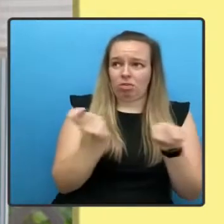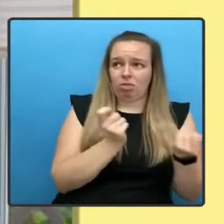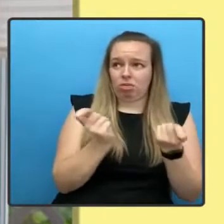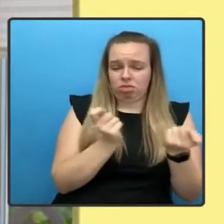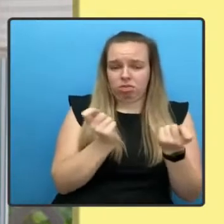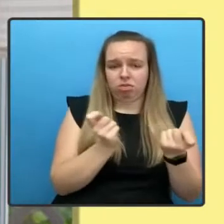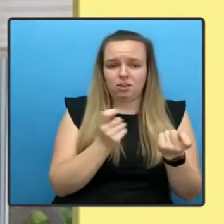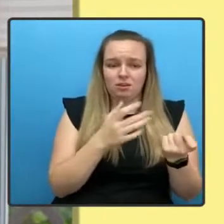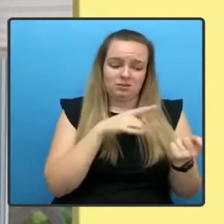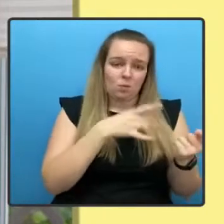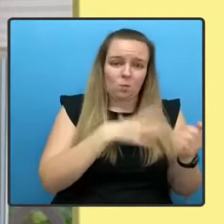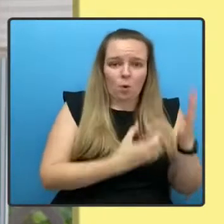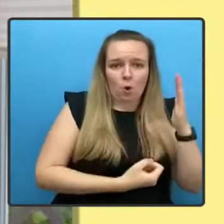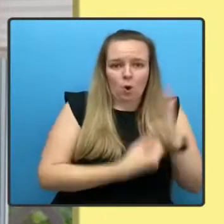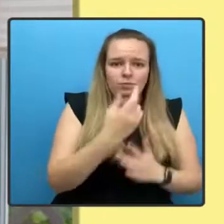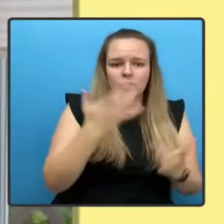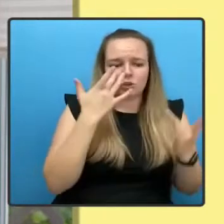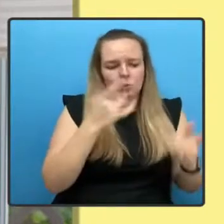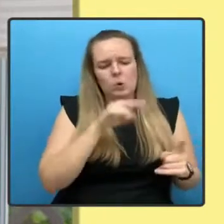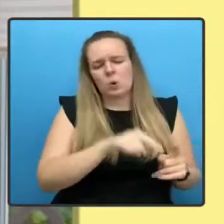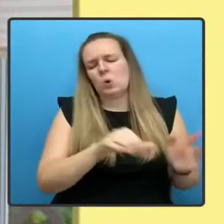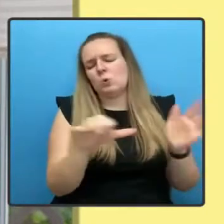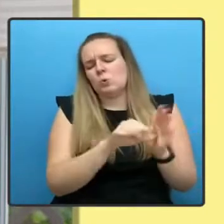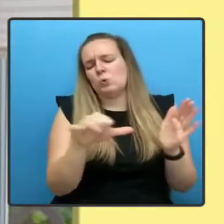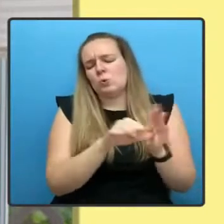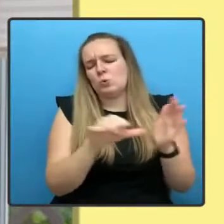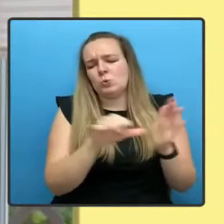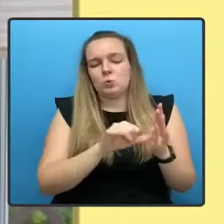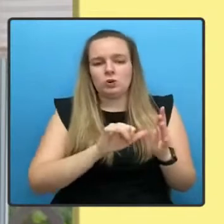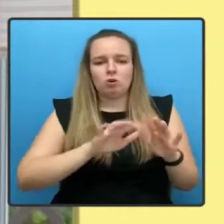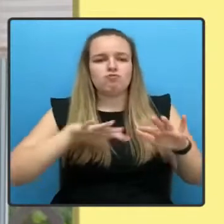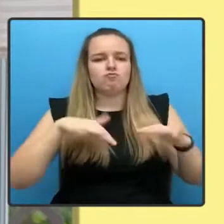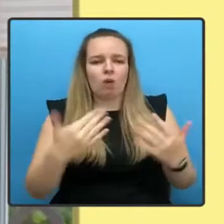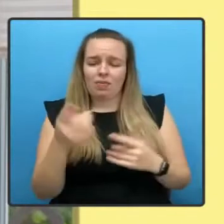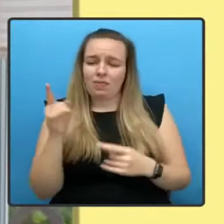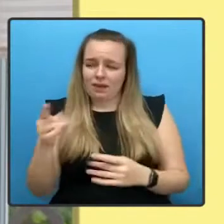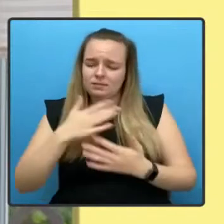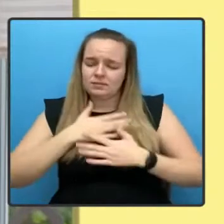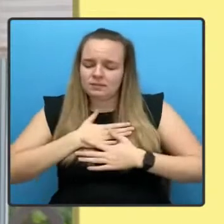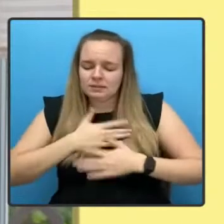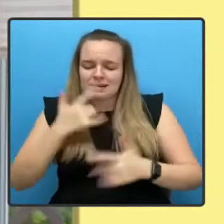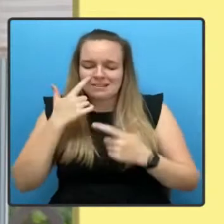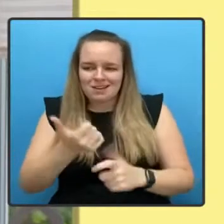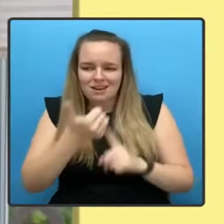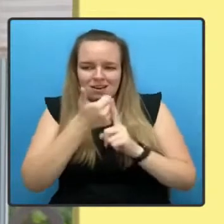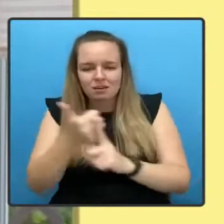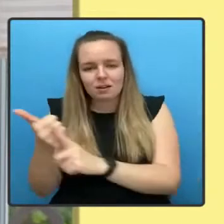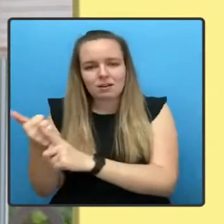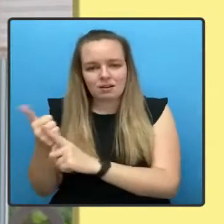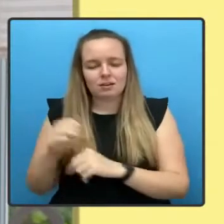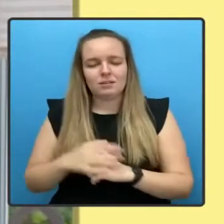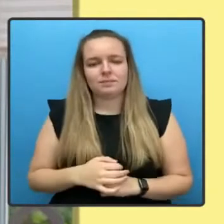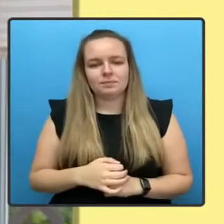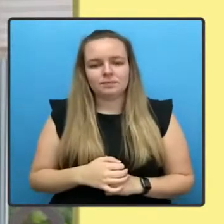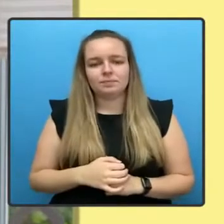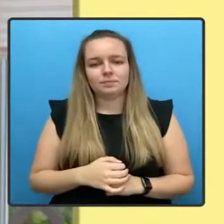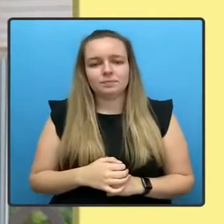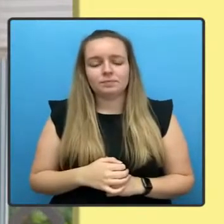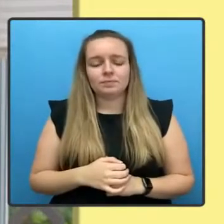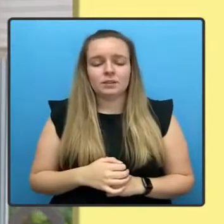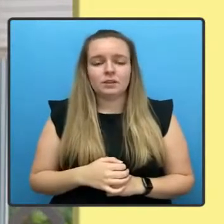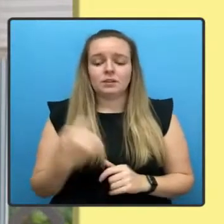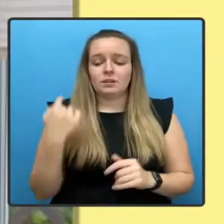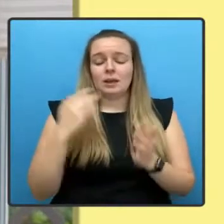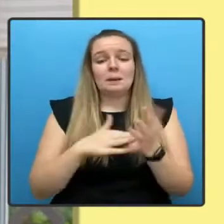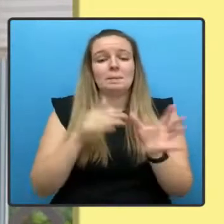how tough it is rather than how much it cares. Friends, in May, the people of Scotland did